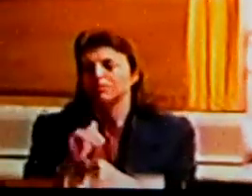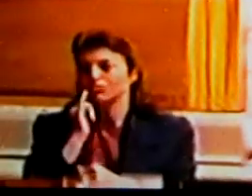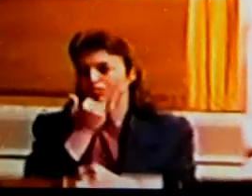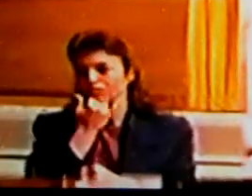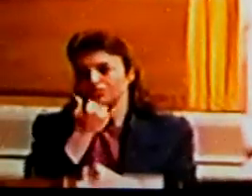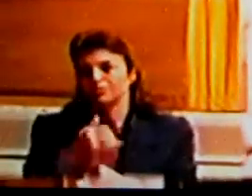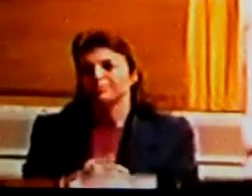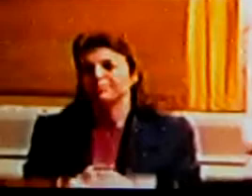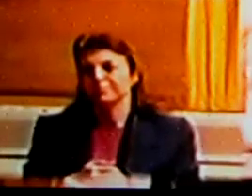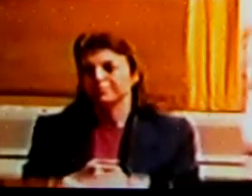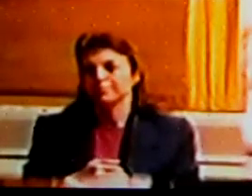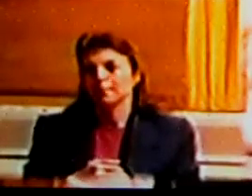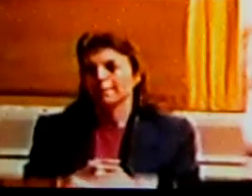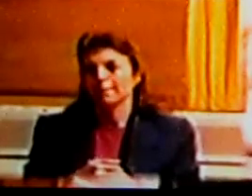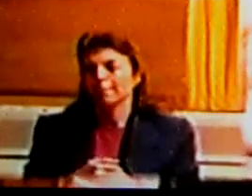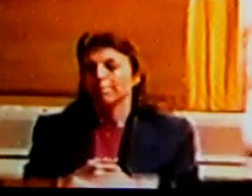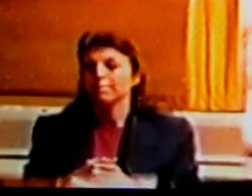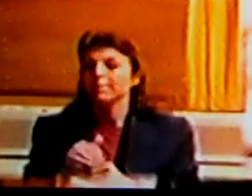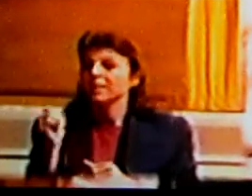any questions